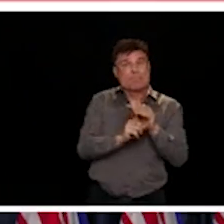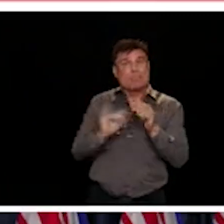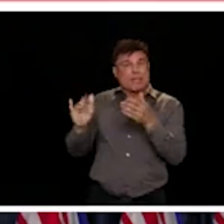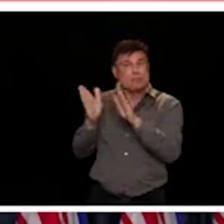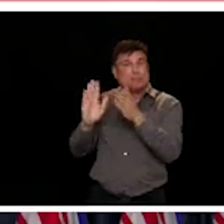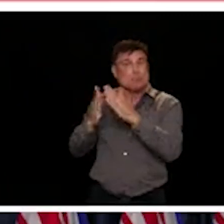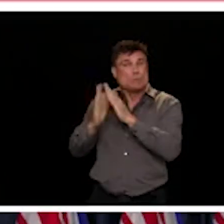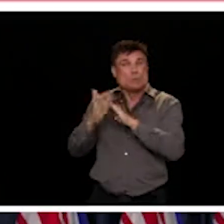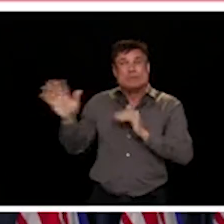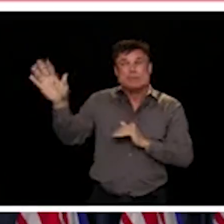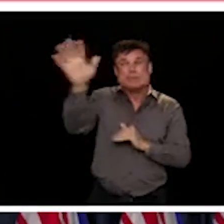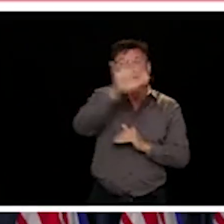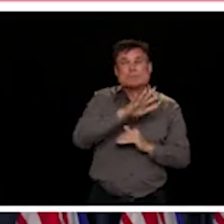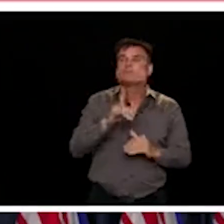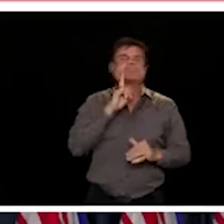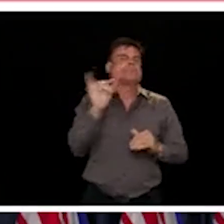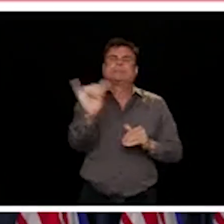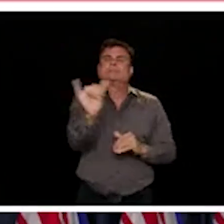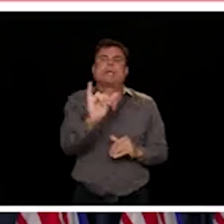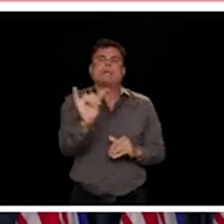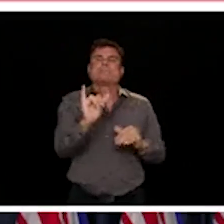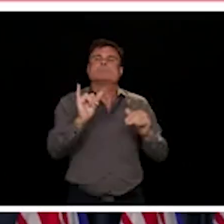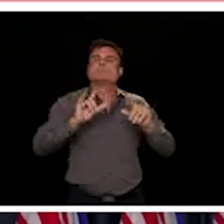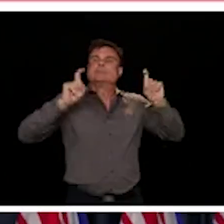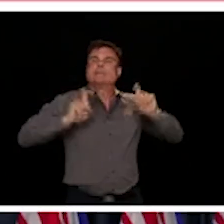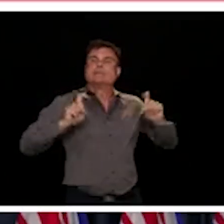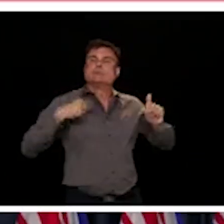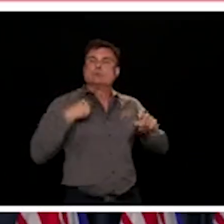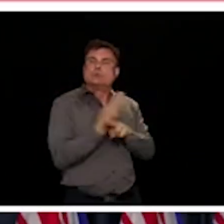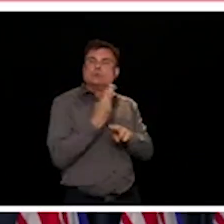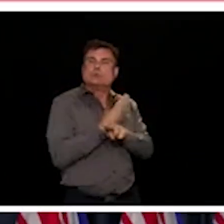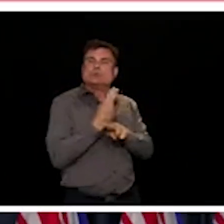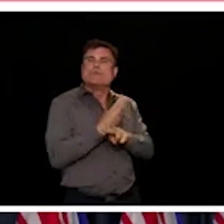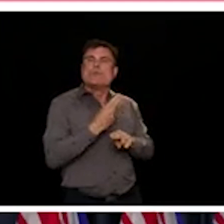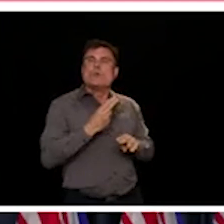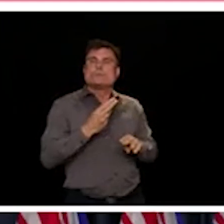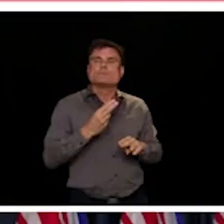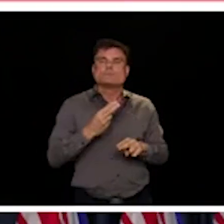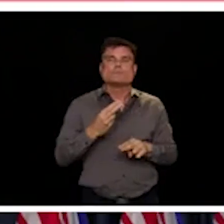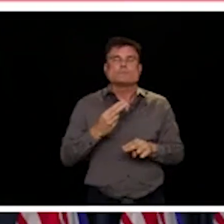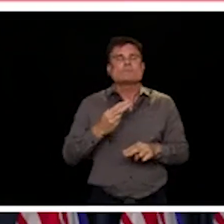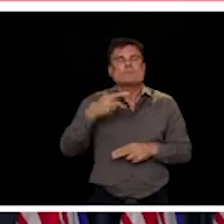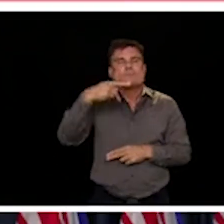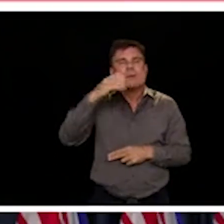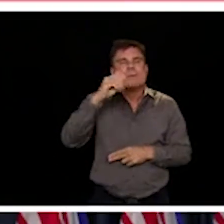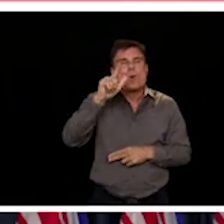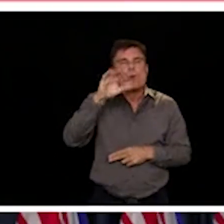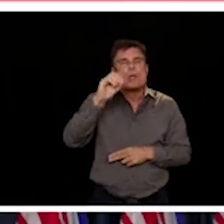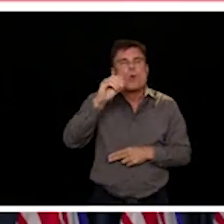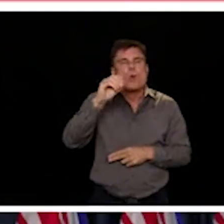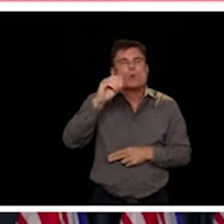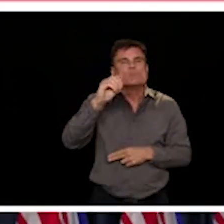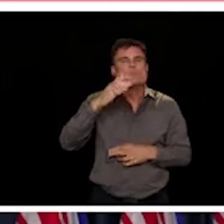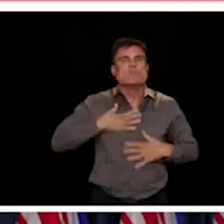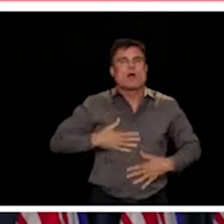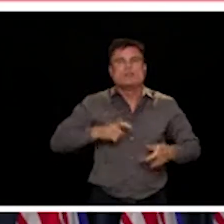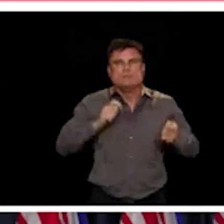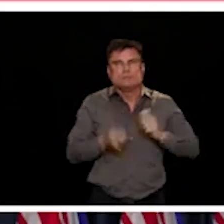infection that's shed in stool and into wastewater. So more to come on that as these